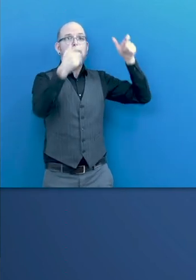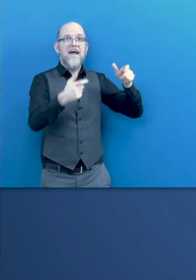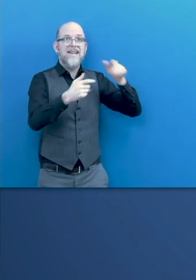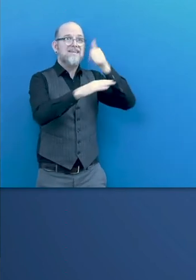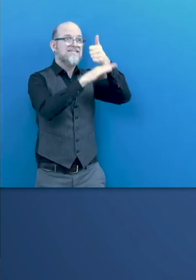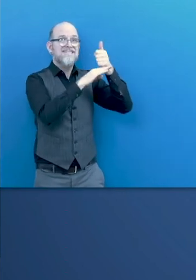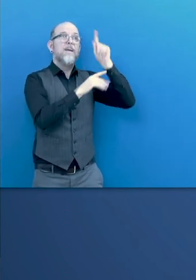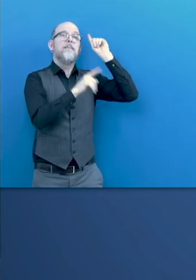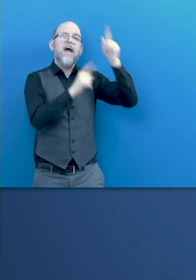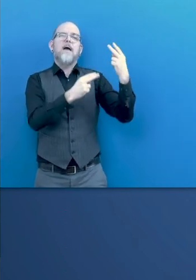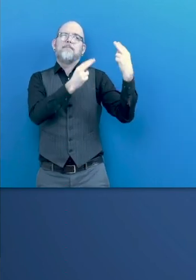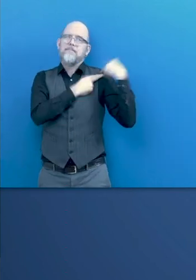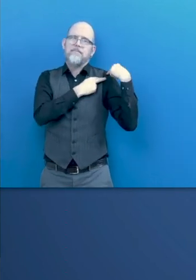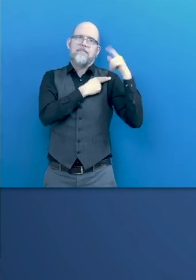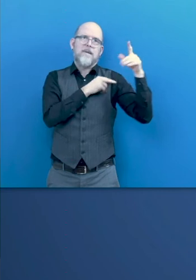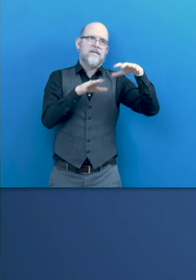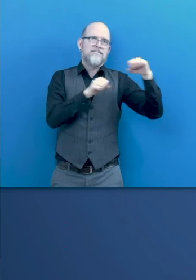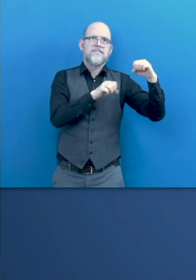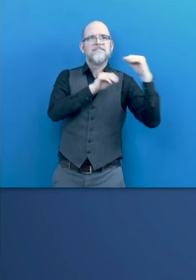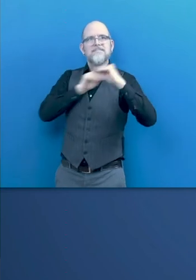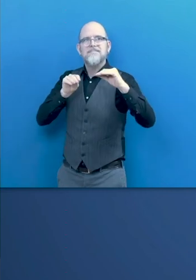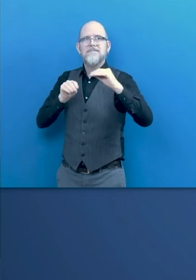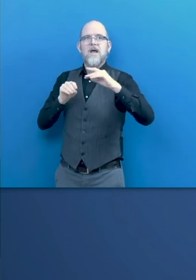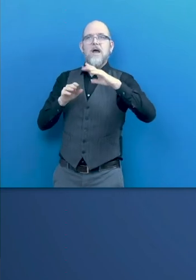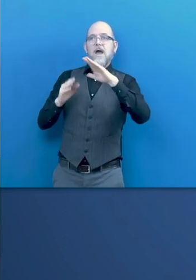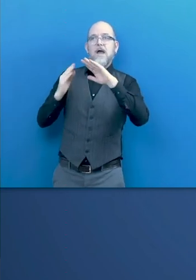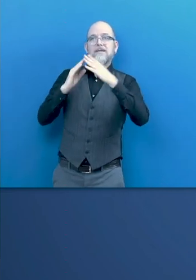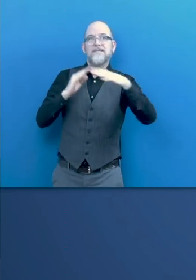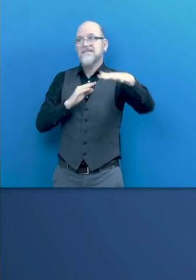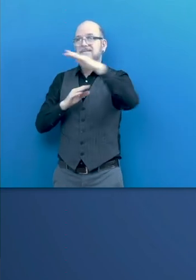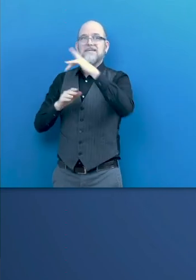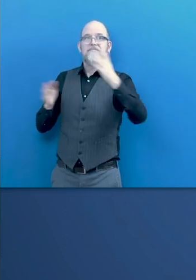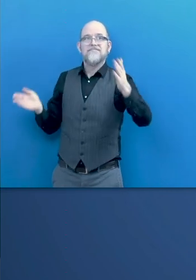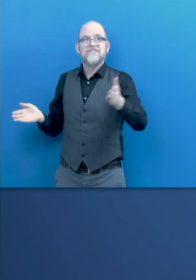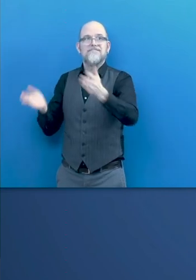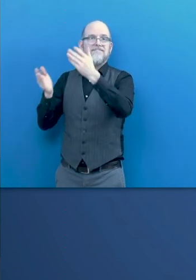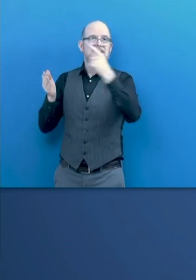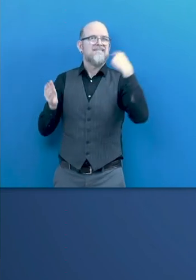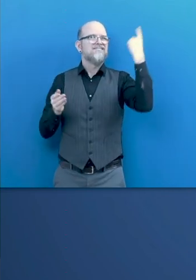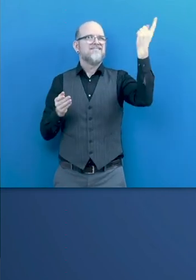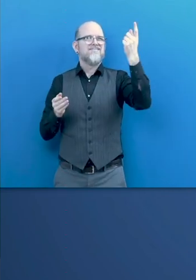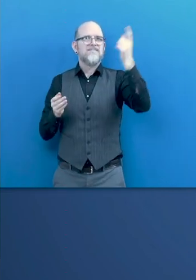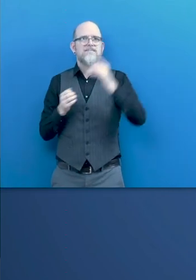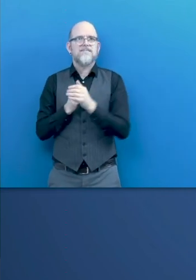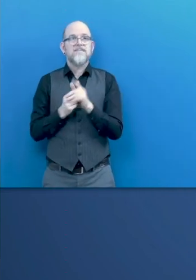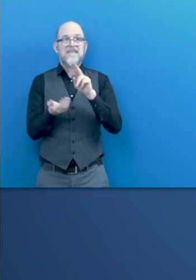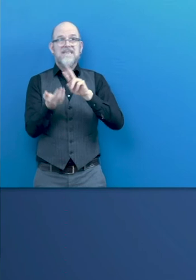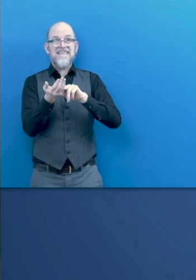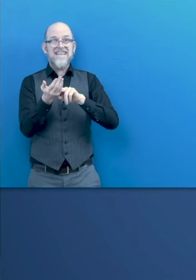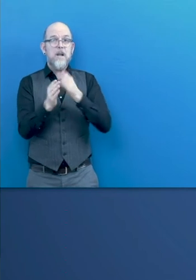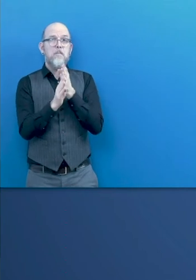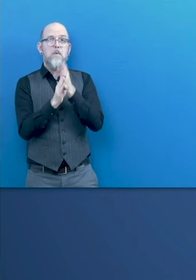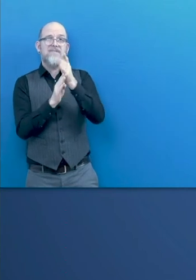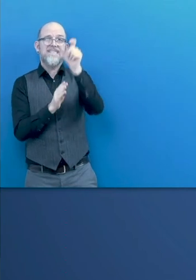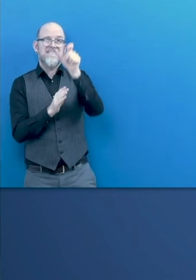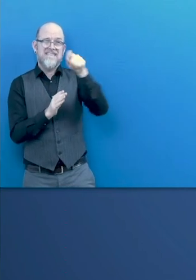with disabilities, but digital technology professionals should be trained as well in accessibility, definitely. This is a matter